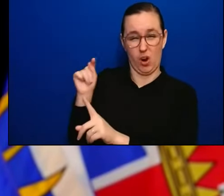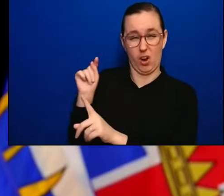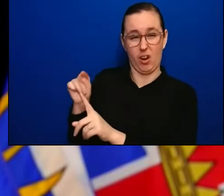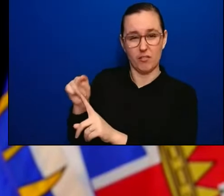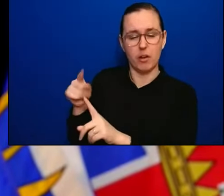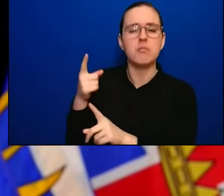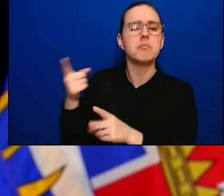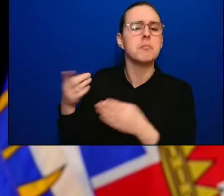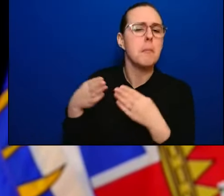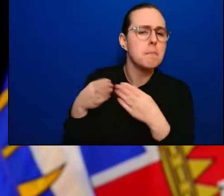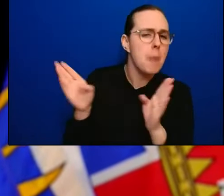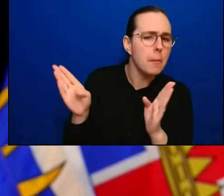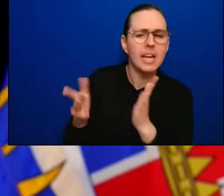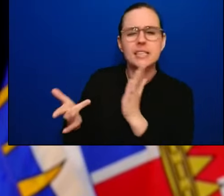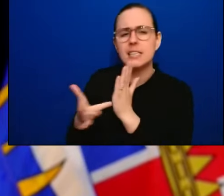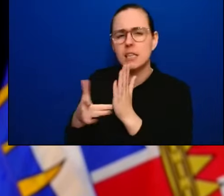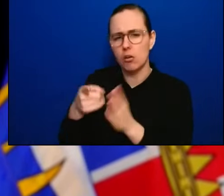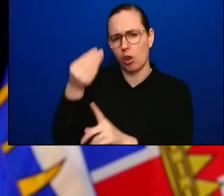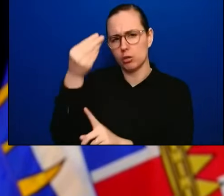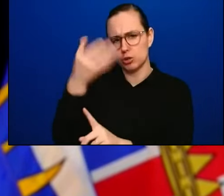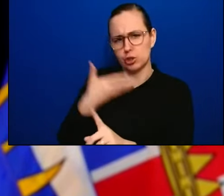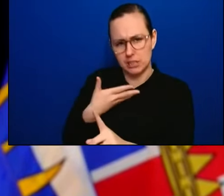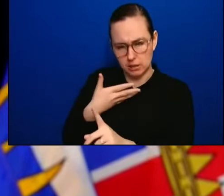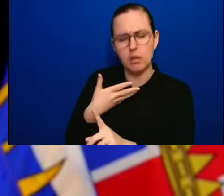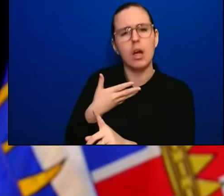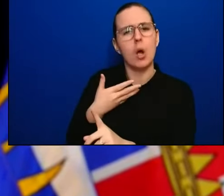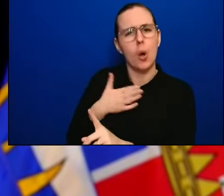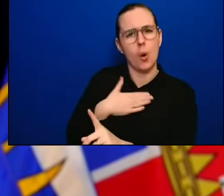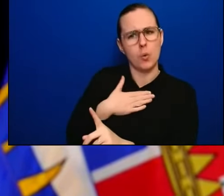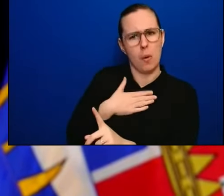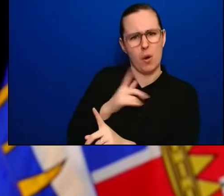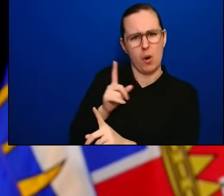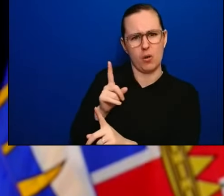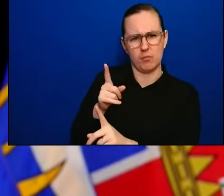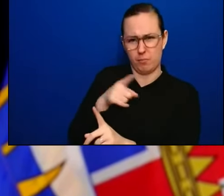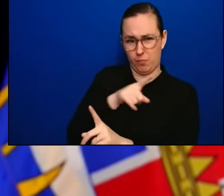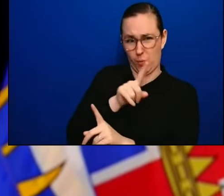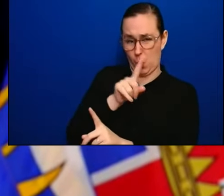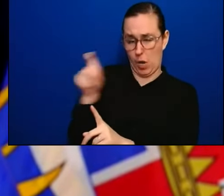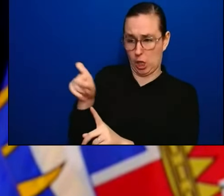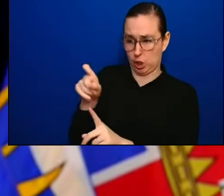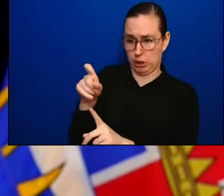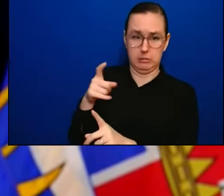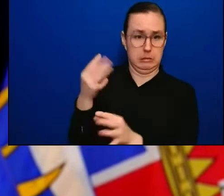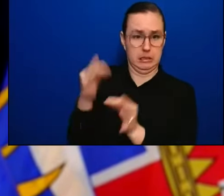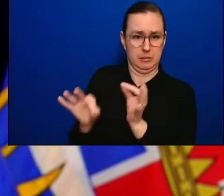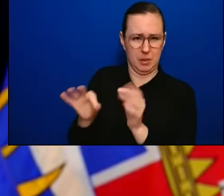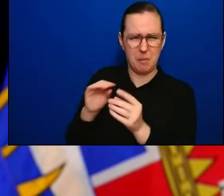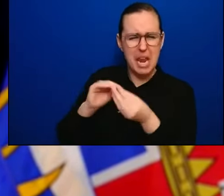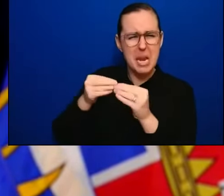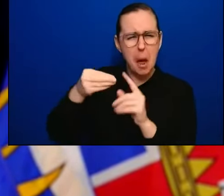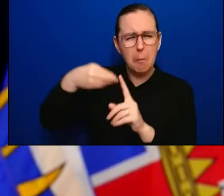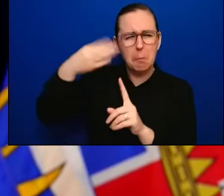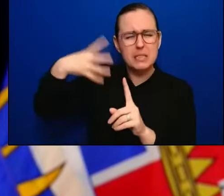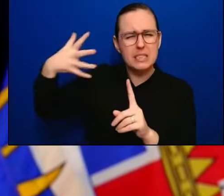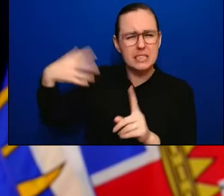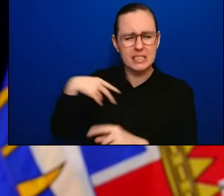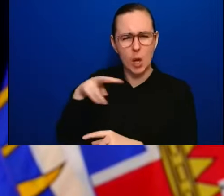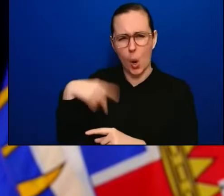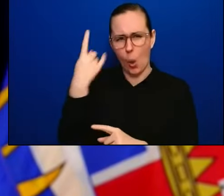if this is an overly simplistic question. But when you look at it, it looks like there's another wave